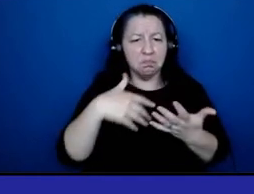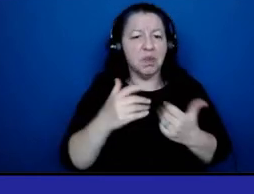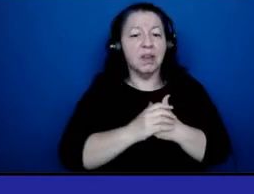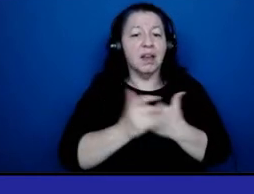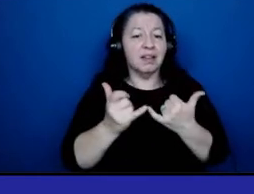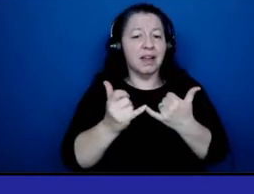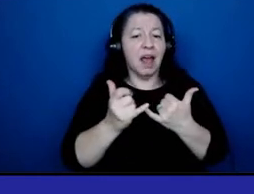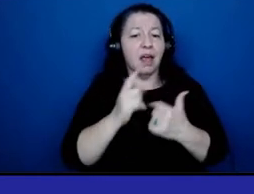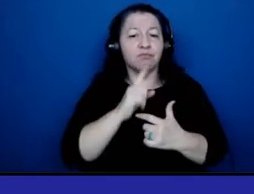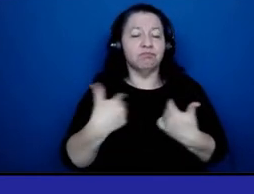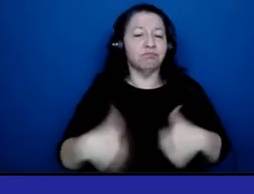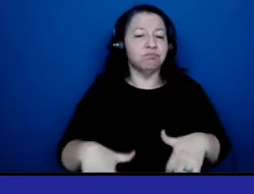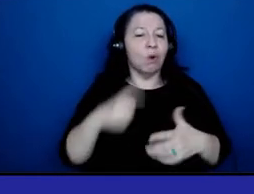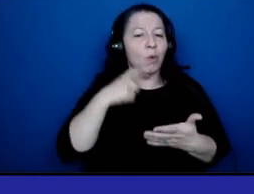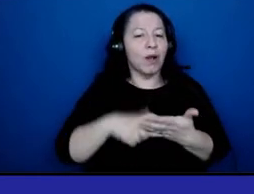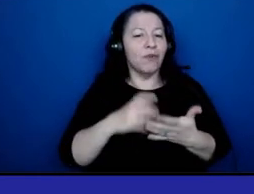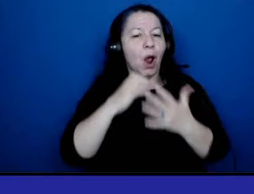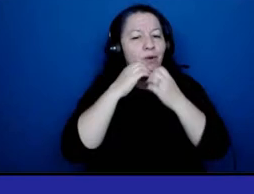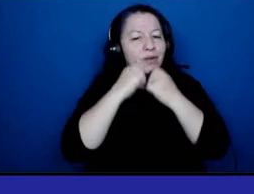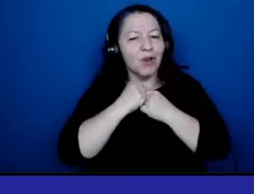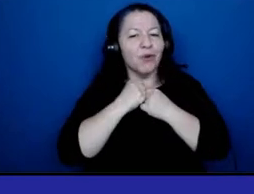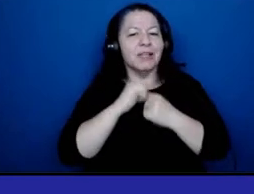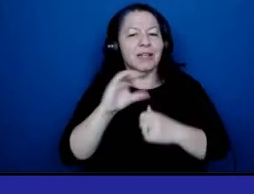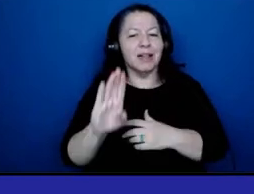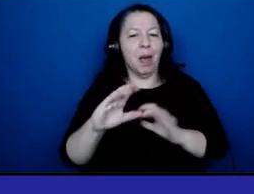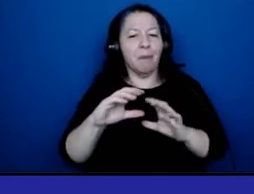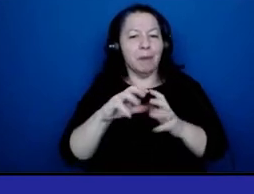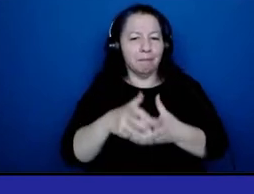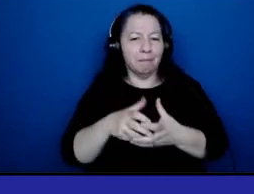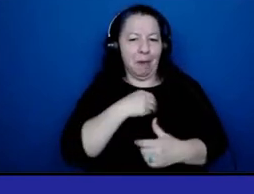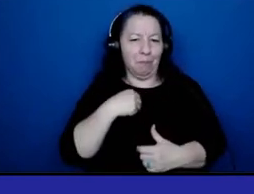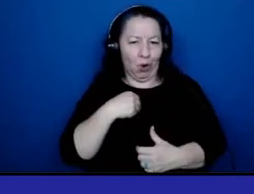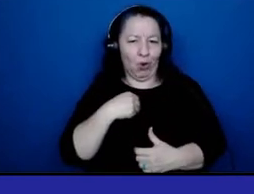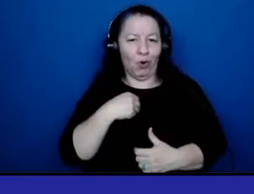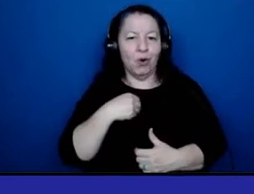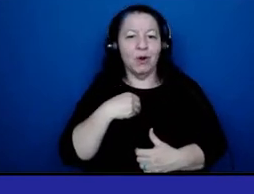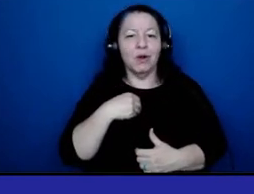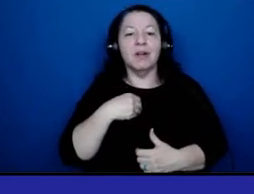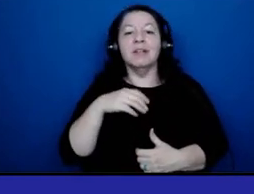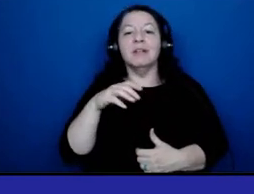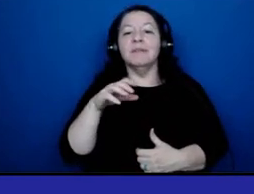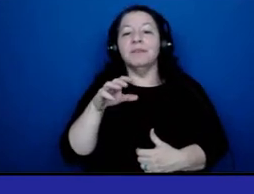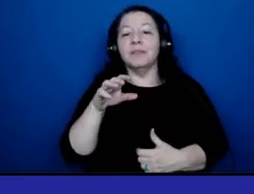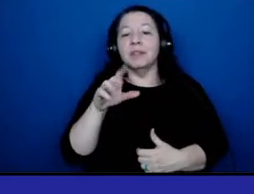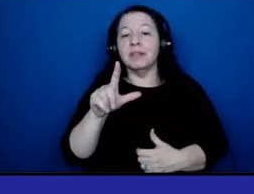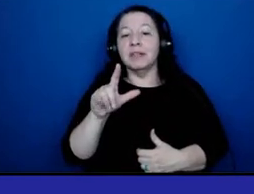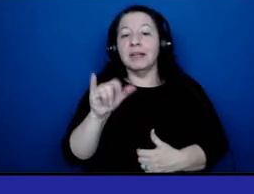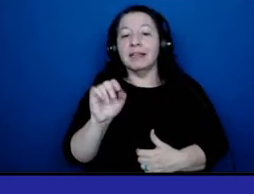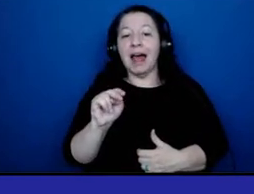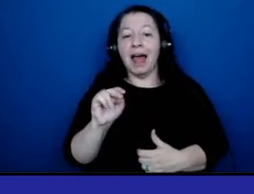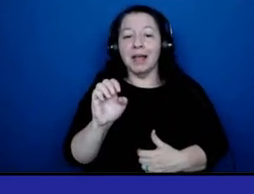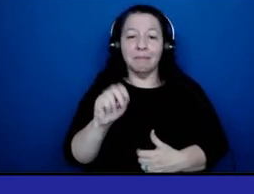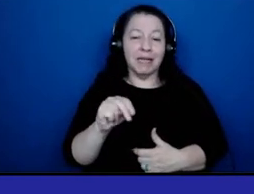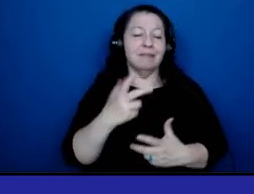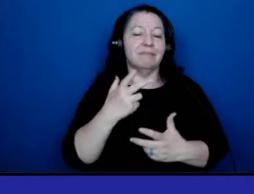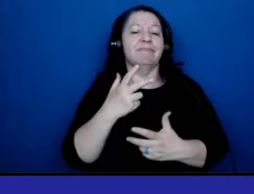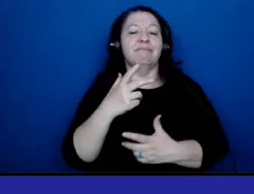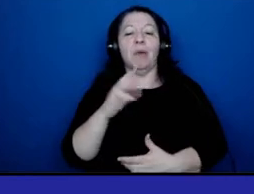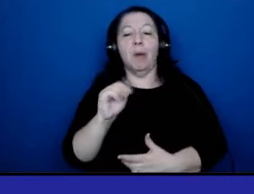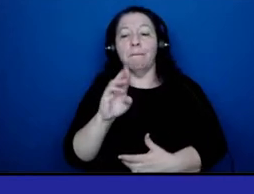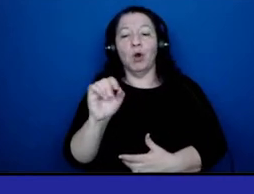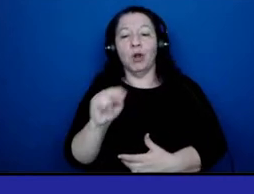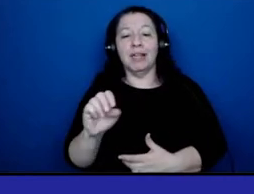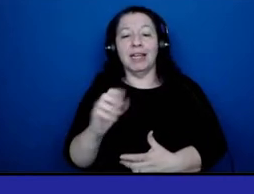on our dearest club member, Lion Merlene Smith-Sotie. Lion Merlene has held the position of committee